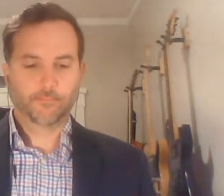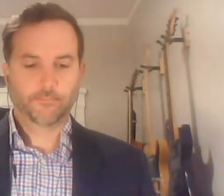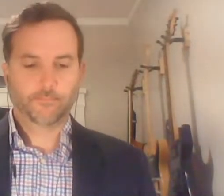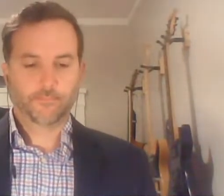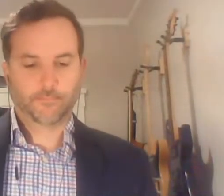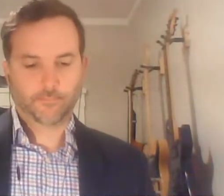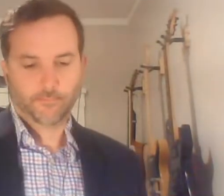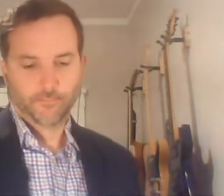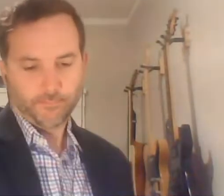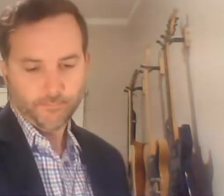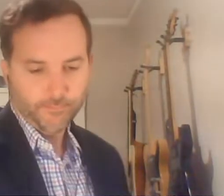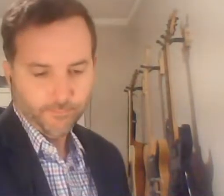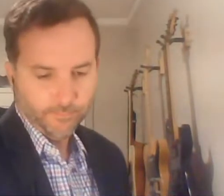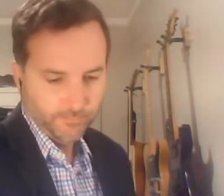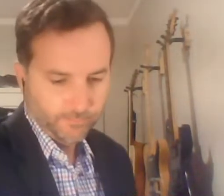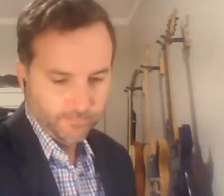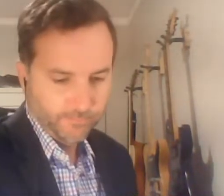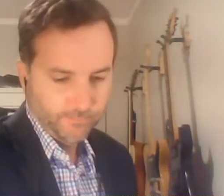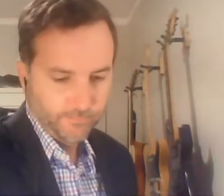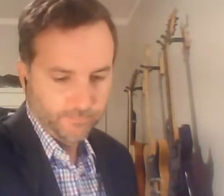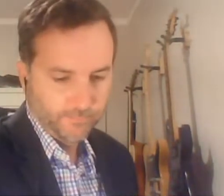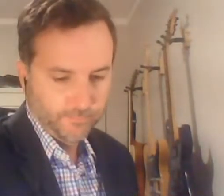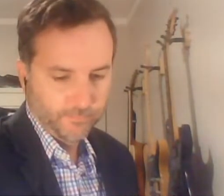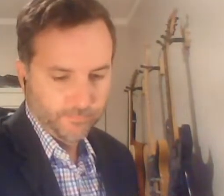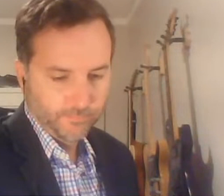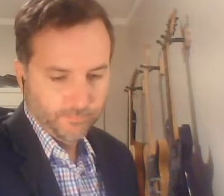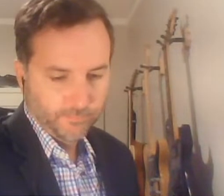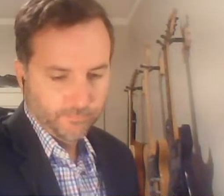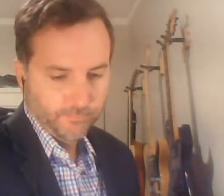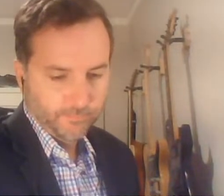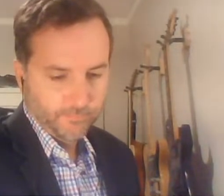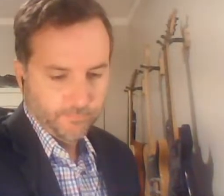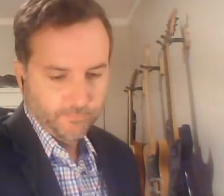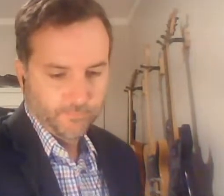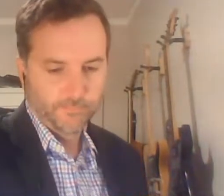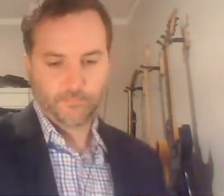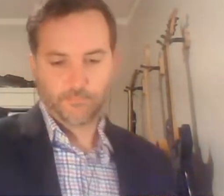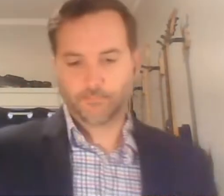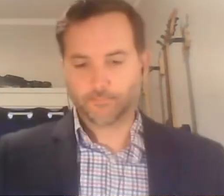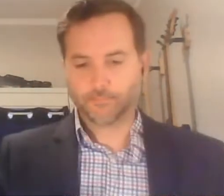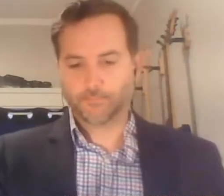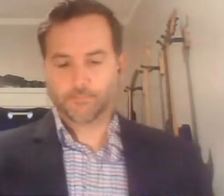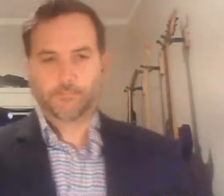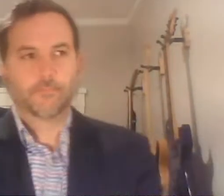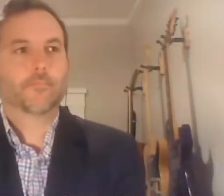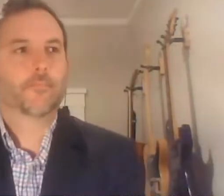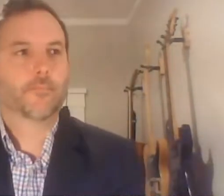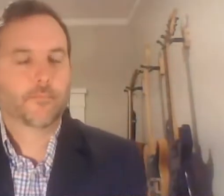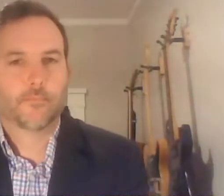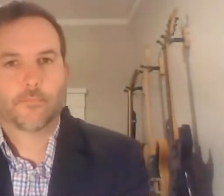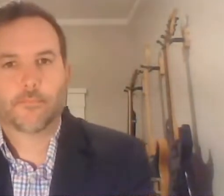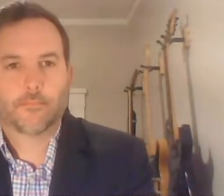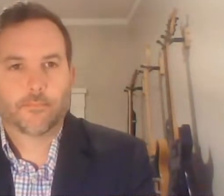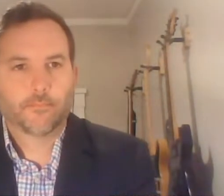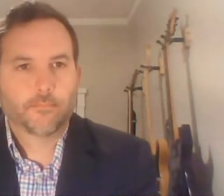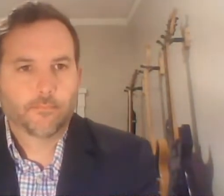response. In this role, she also collaborates with community groups and other government agencies to disseminate consumer information